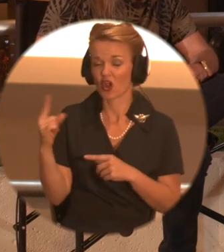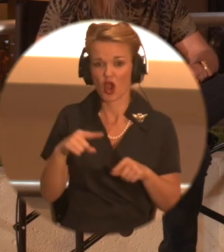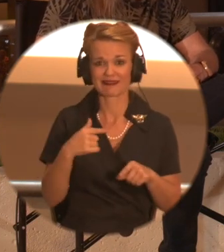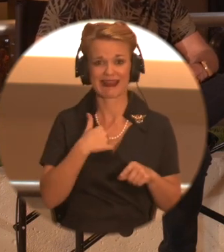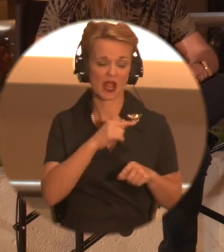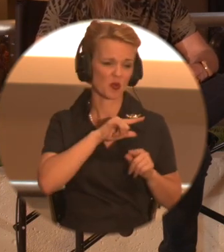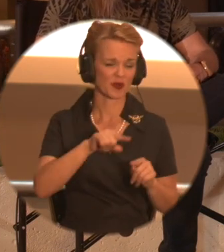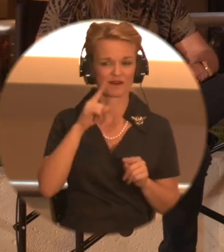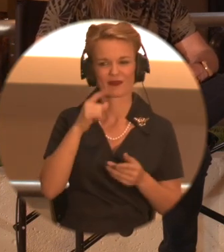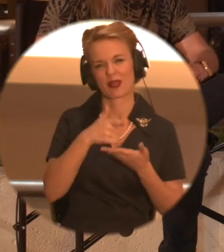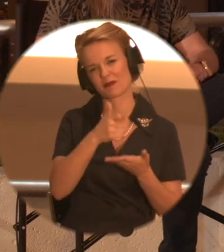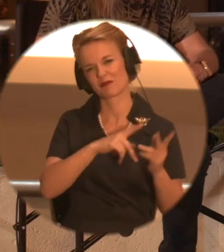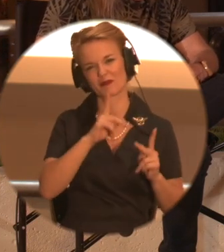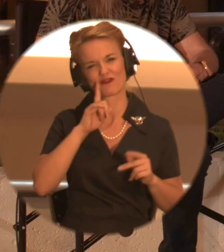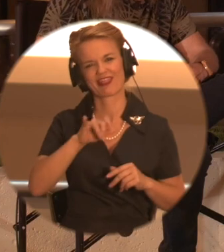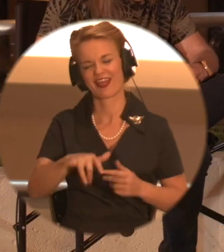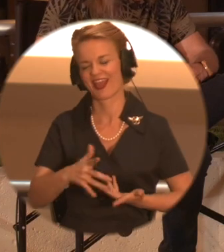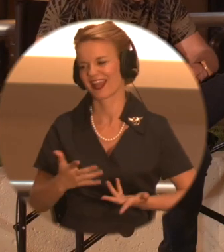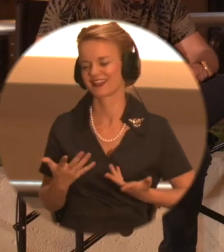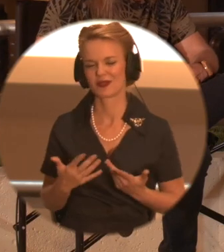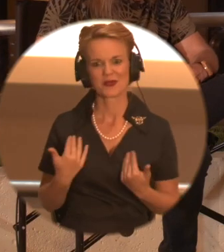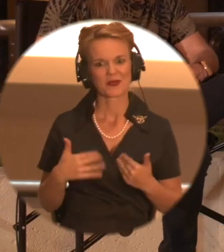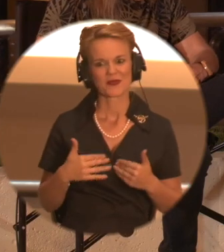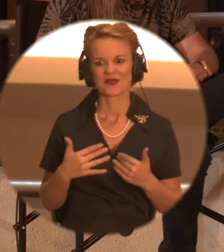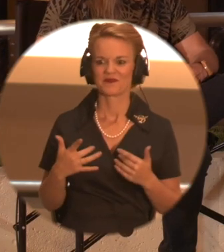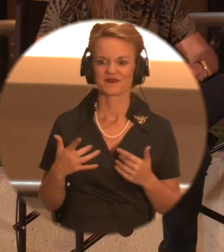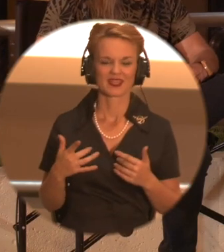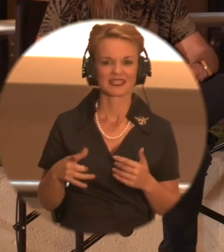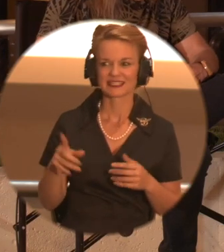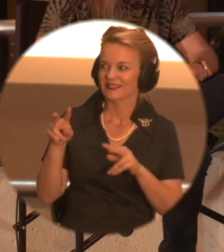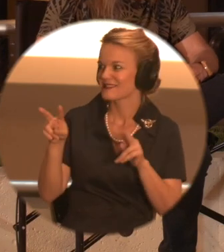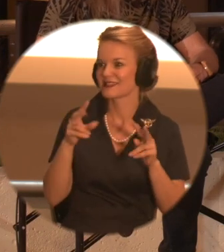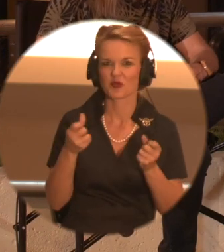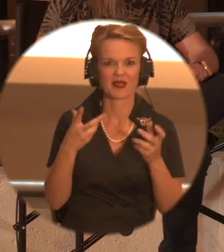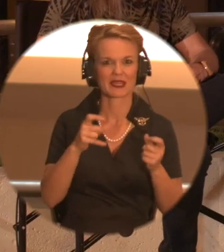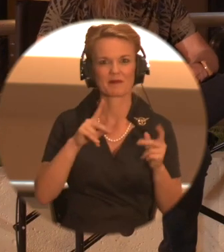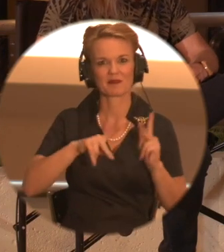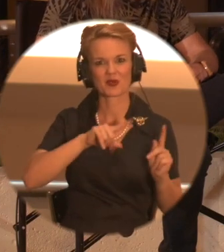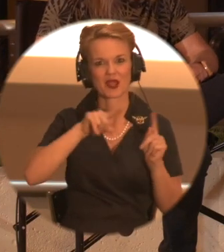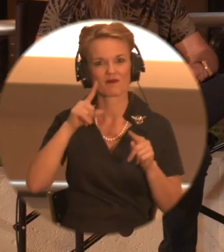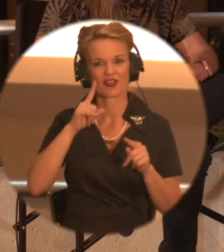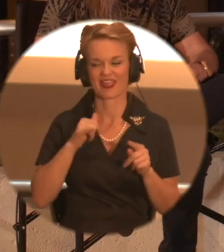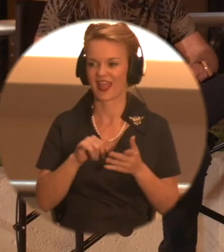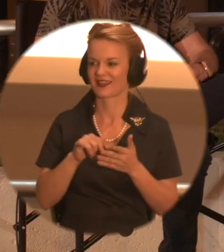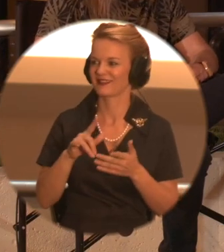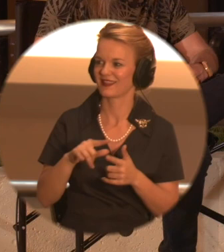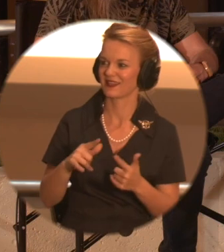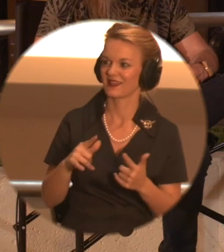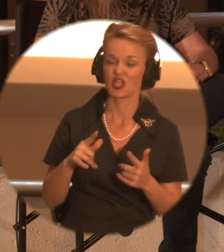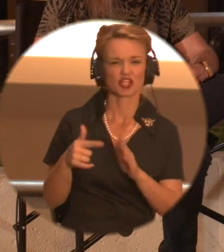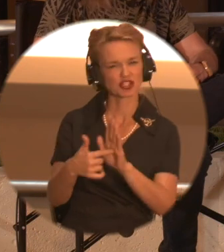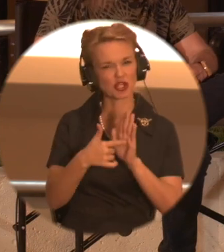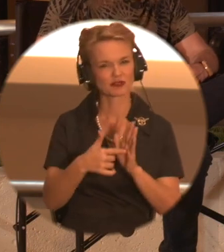was there helping some people as well for that. And just to see all these collected people in a modern representation of puppets